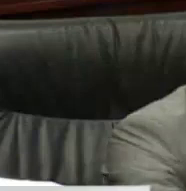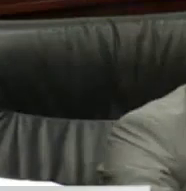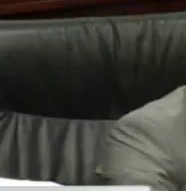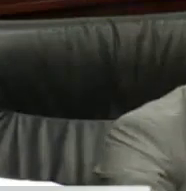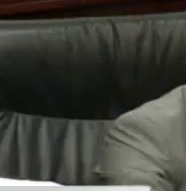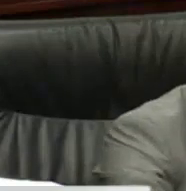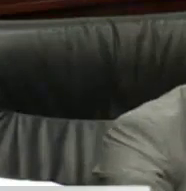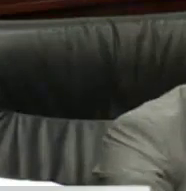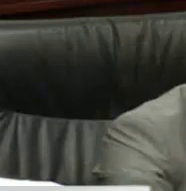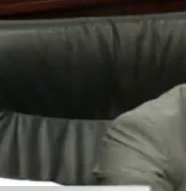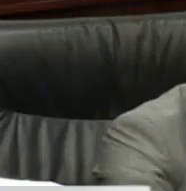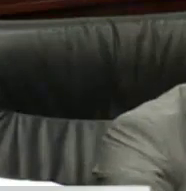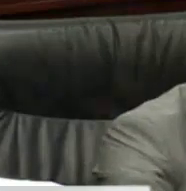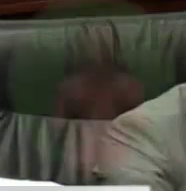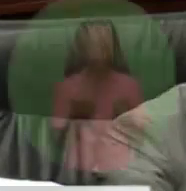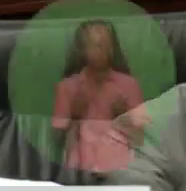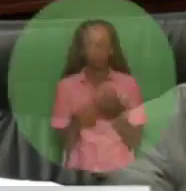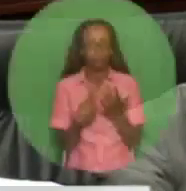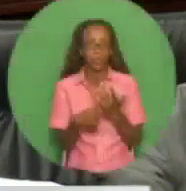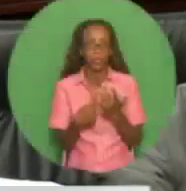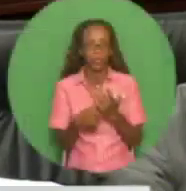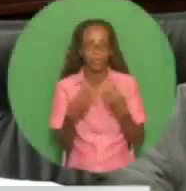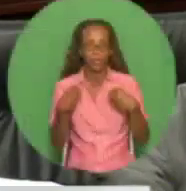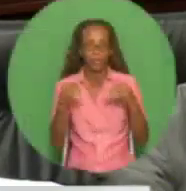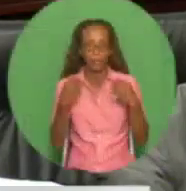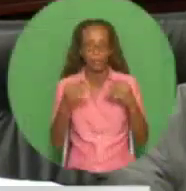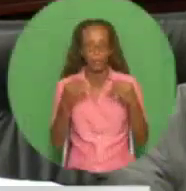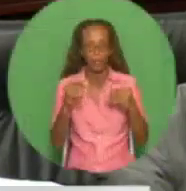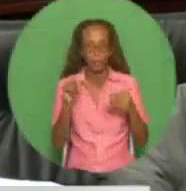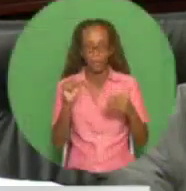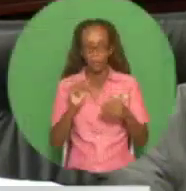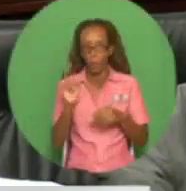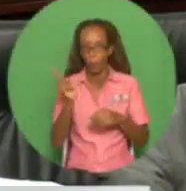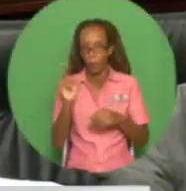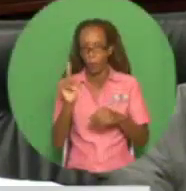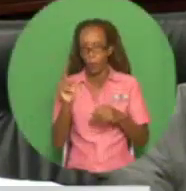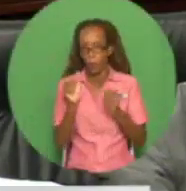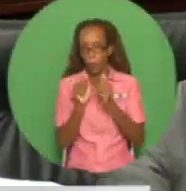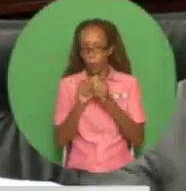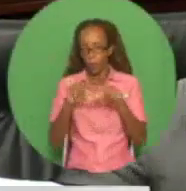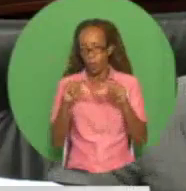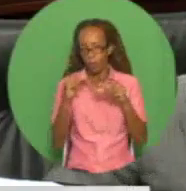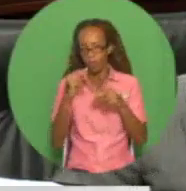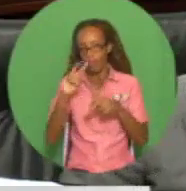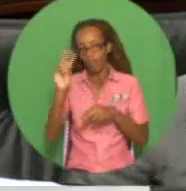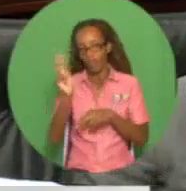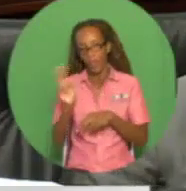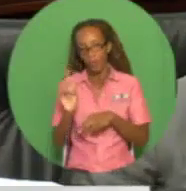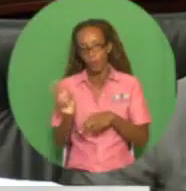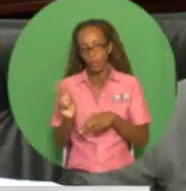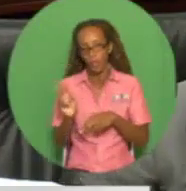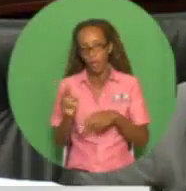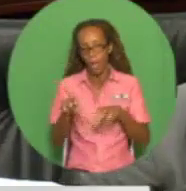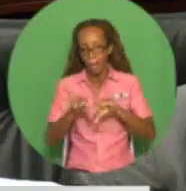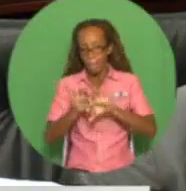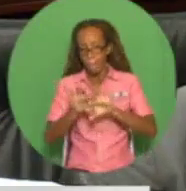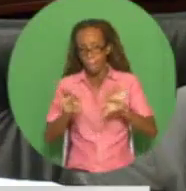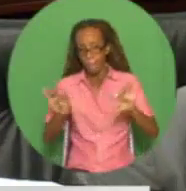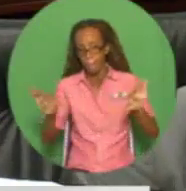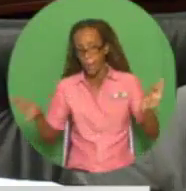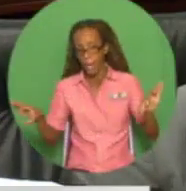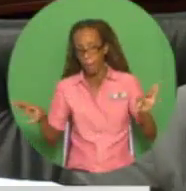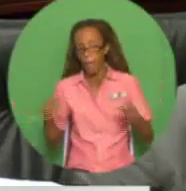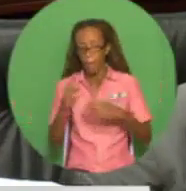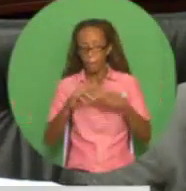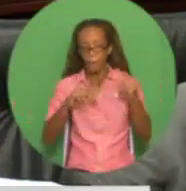concluded the commercial negotiation for the sale of gas from the Dragon Field in Venezuela. A pipeline to be built at a cost of one